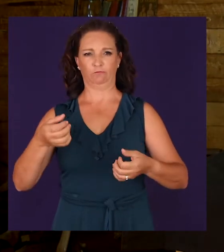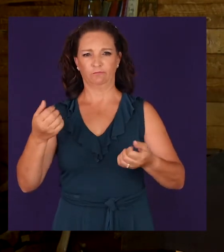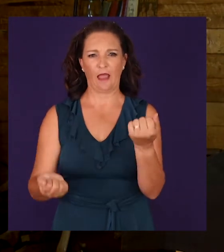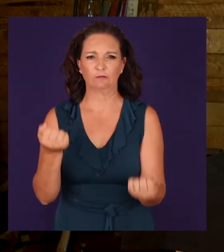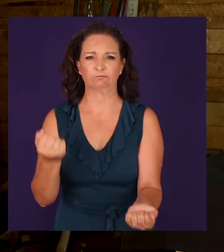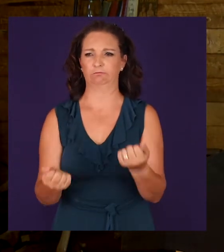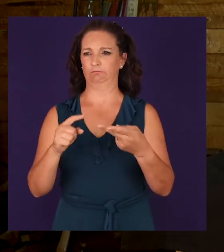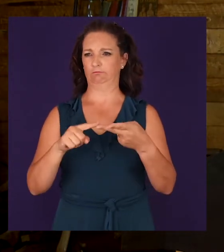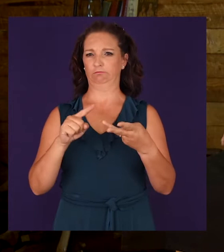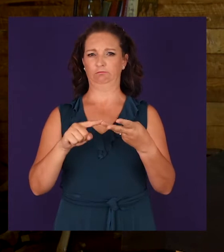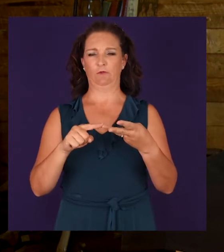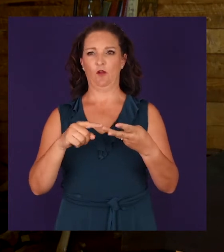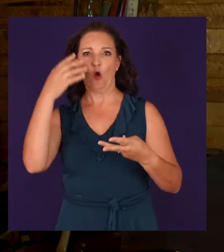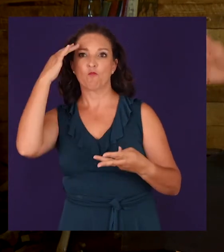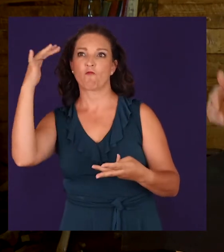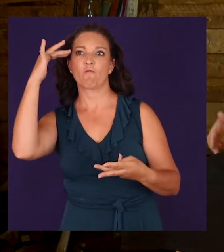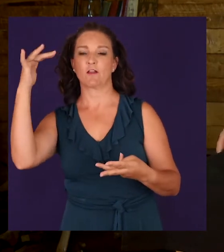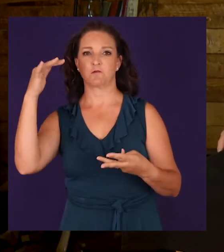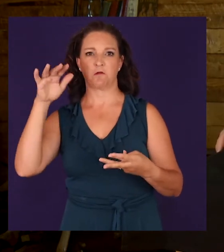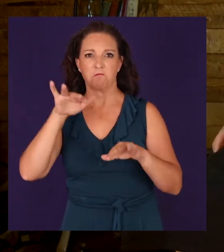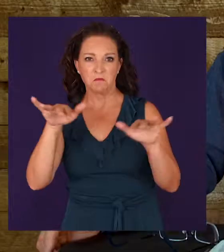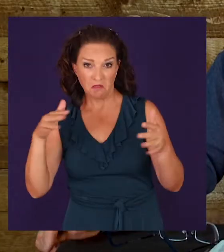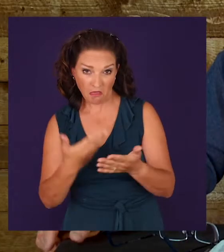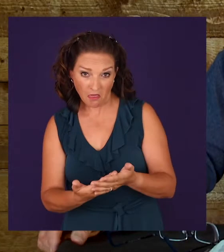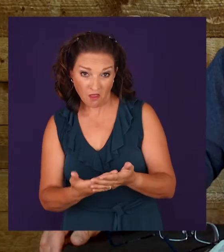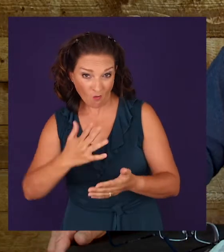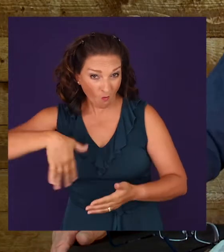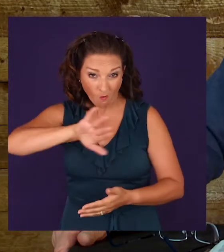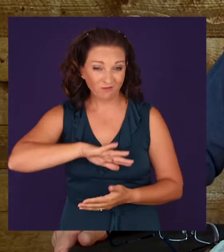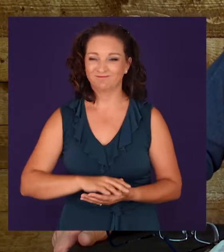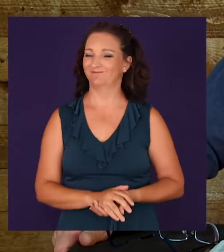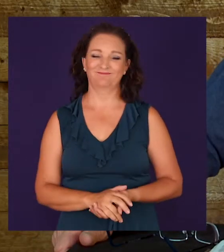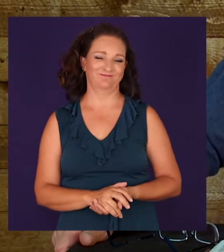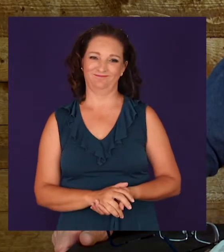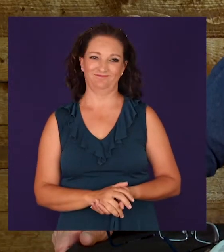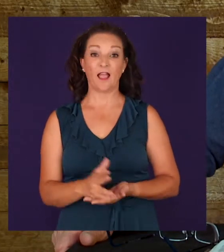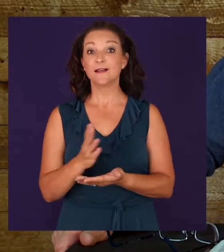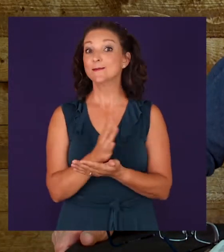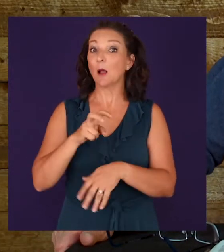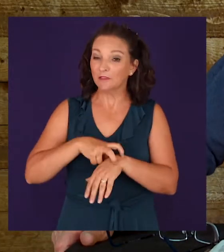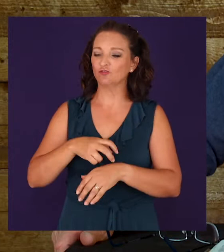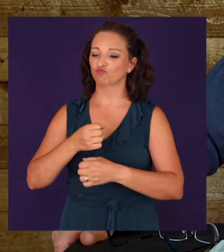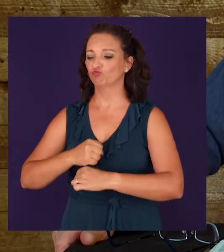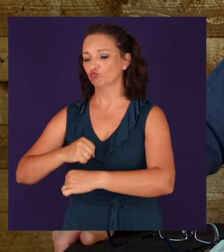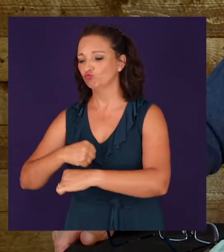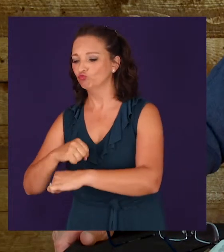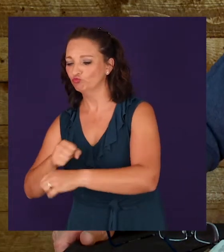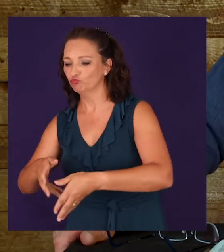and professional men. Some of us have to sweep the streets.